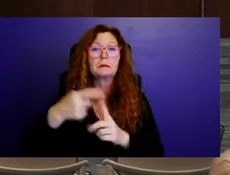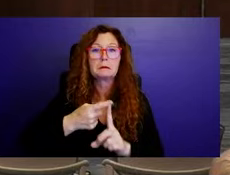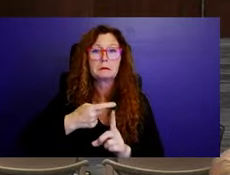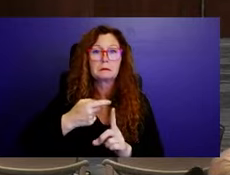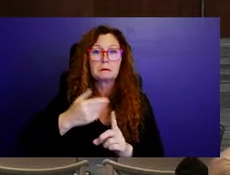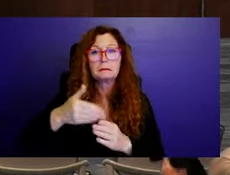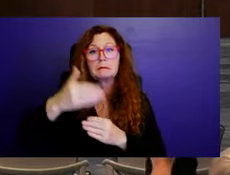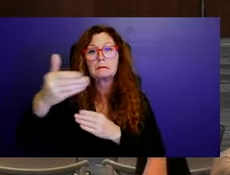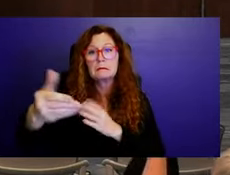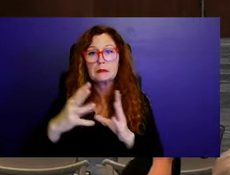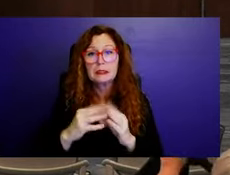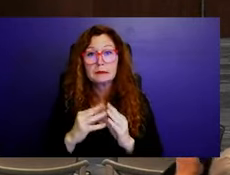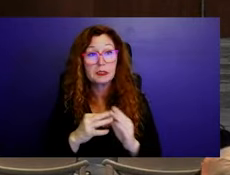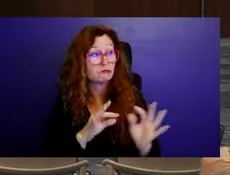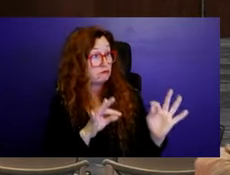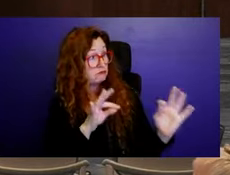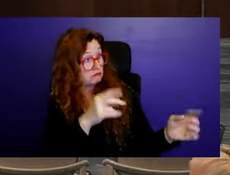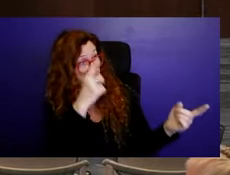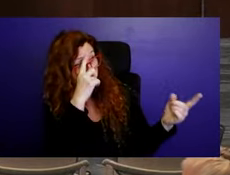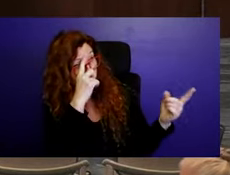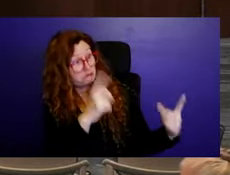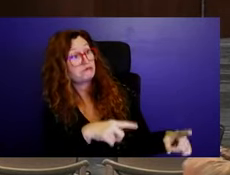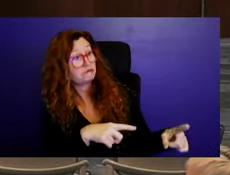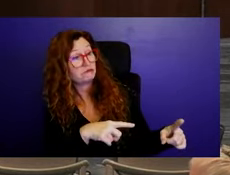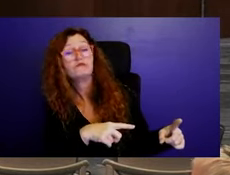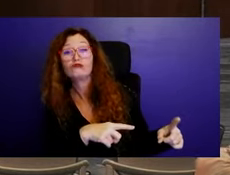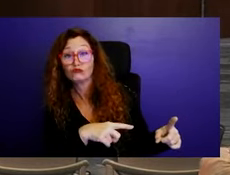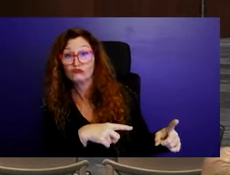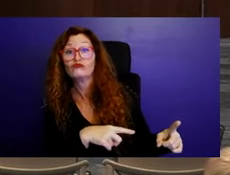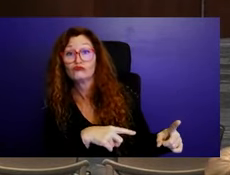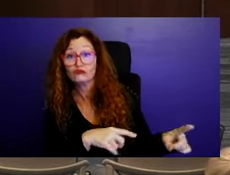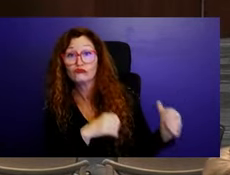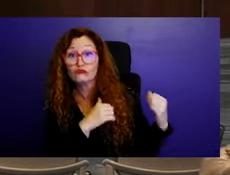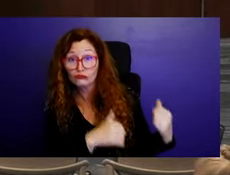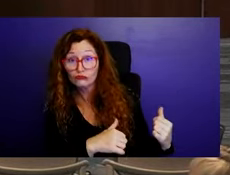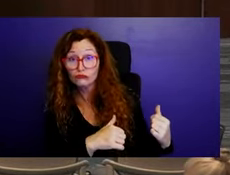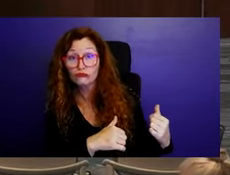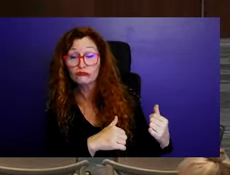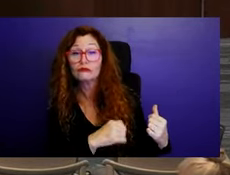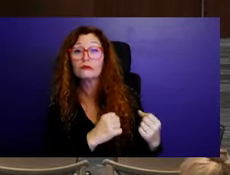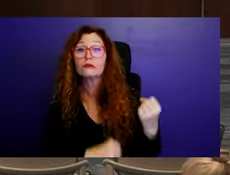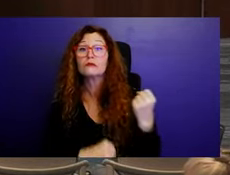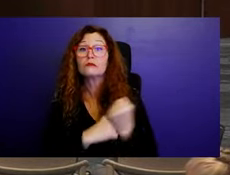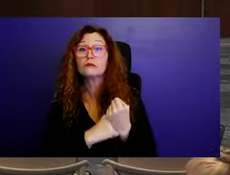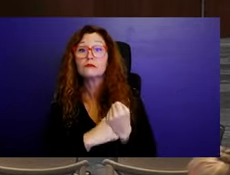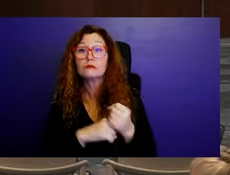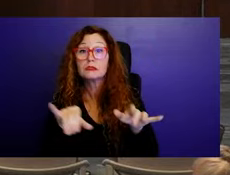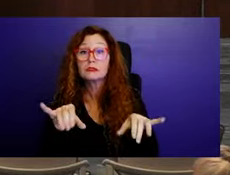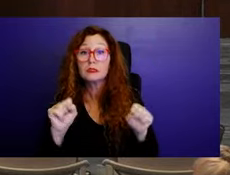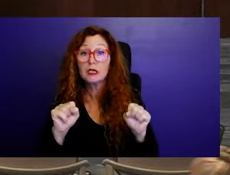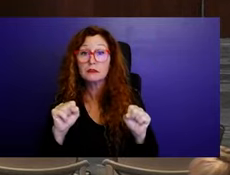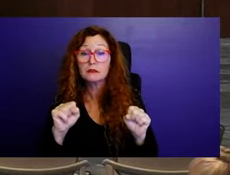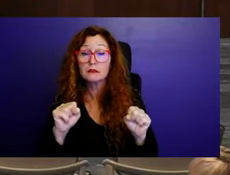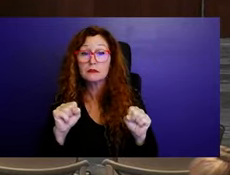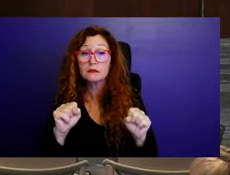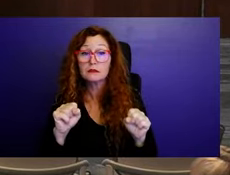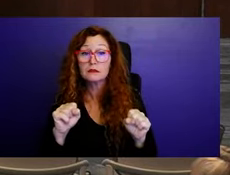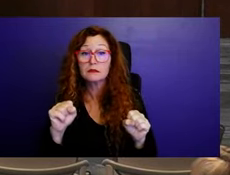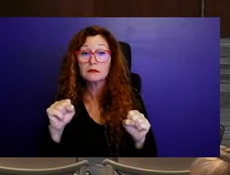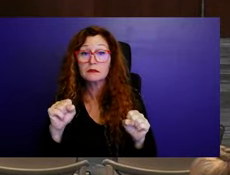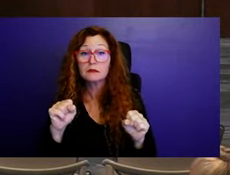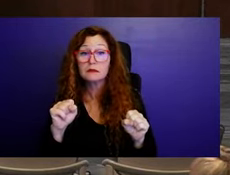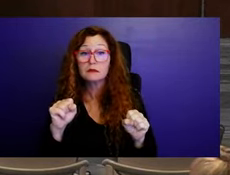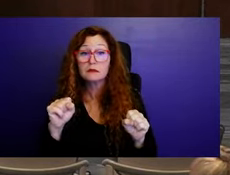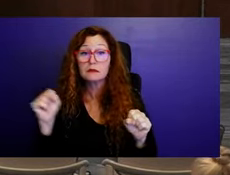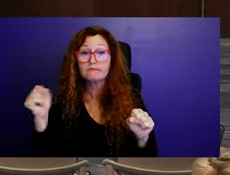And we have a motion from commissioner Cruz and a second from commissioner. all those in favor of the motion to table this item to the next meeting. Say aye. Aye.